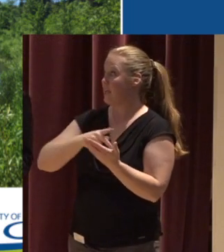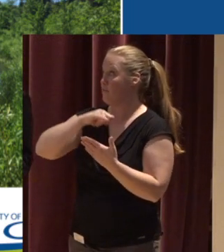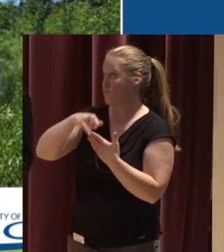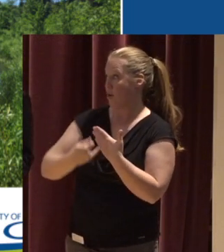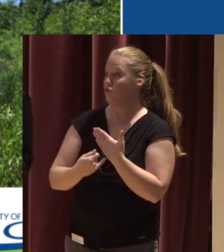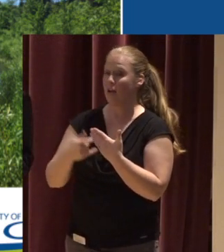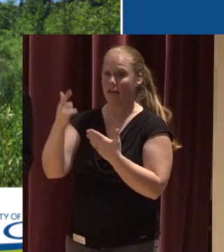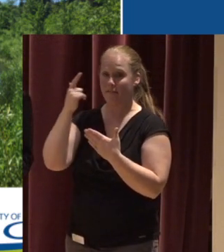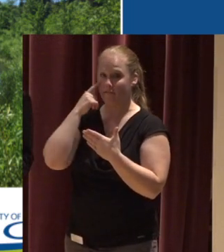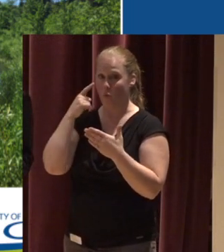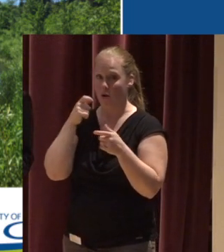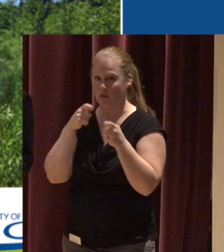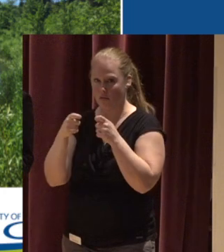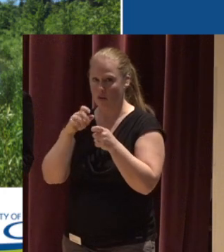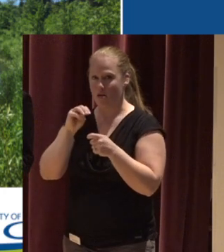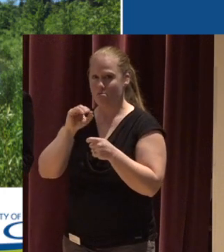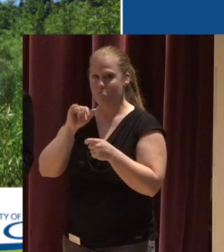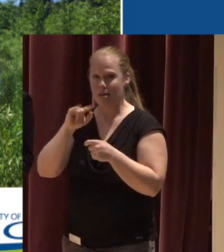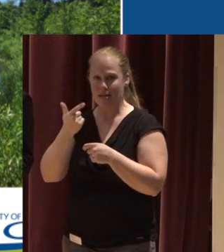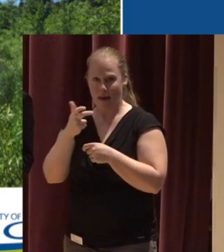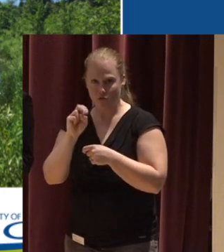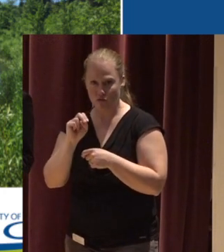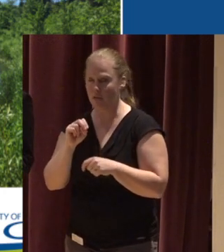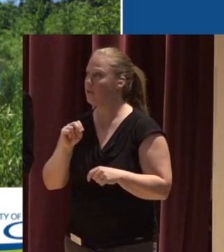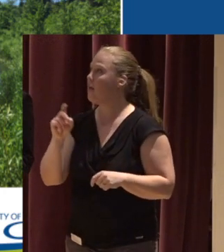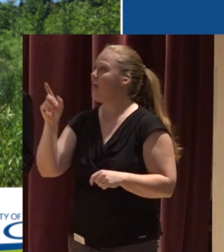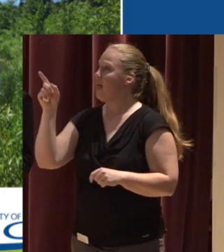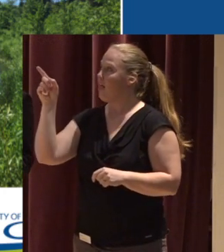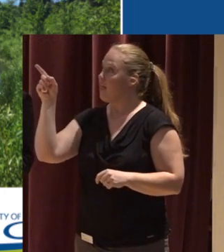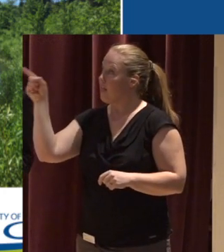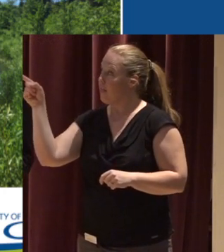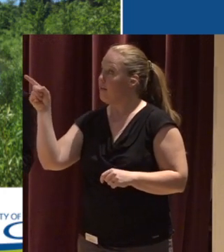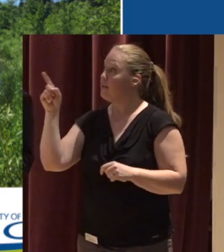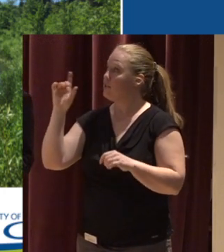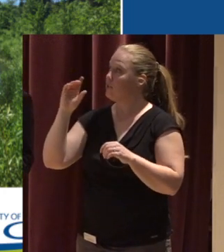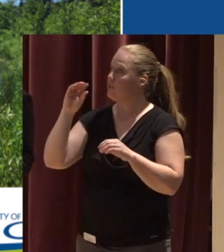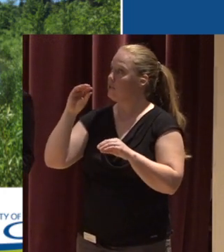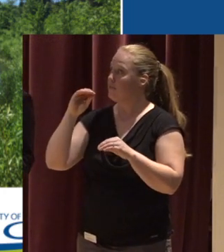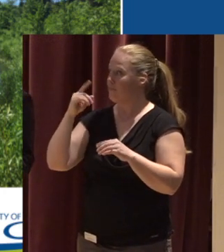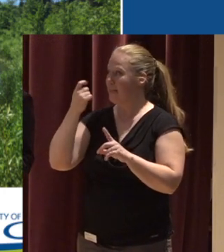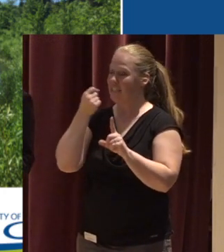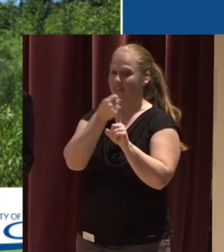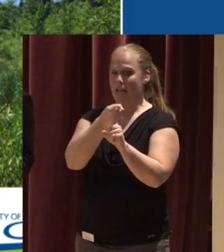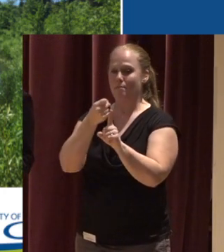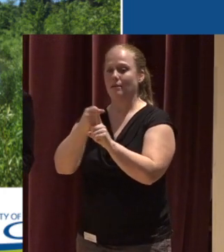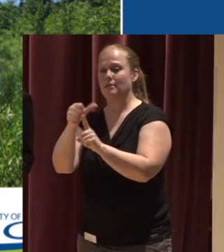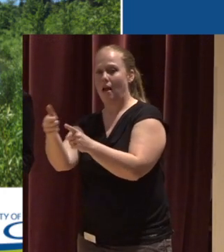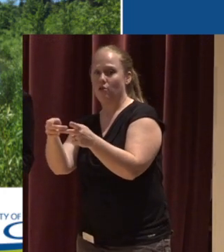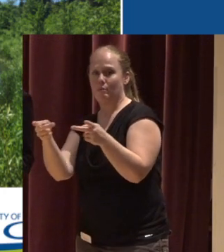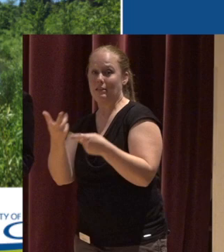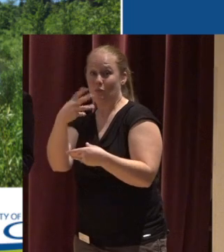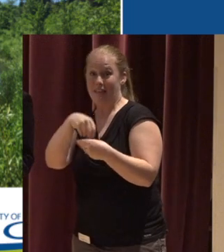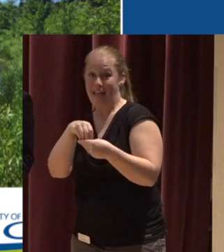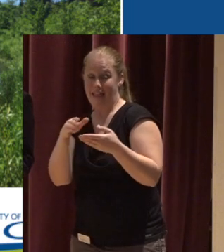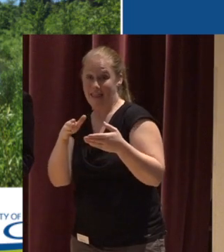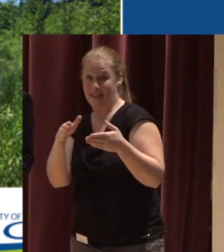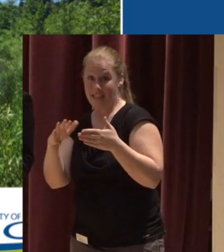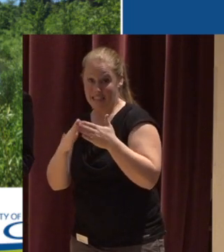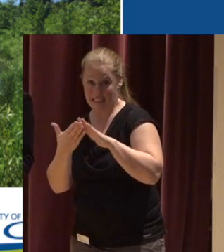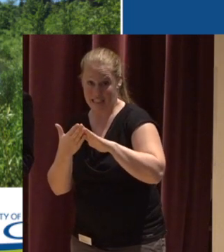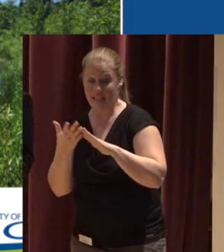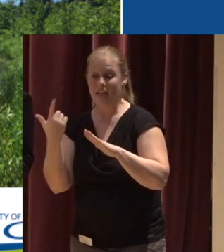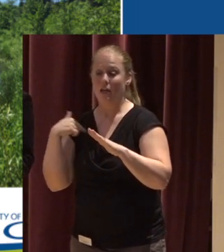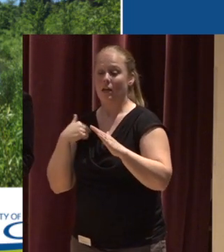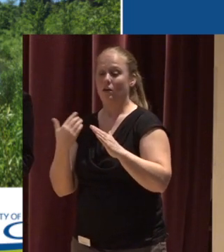stream mitigation And basically, this was planted Due to impacts elsewhere in the city This stream was constructed